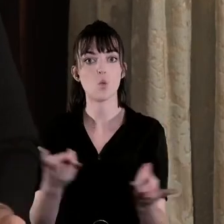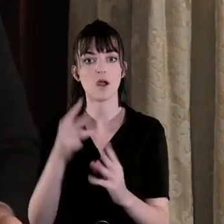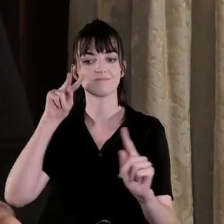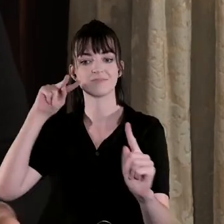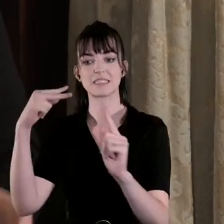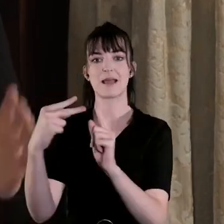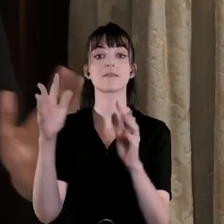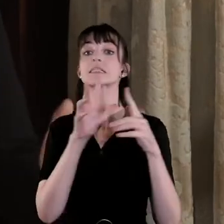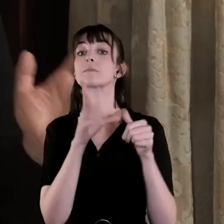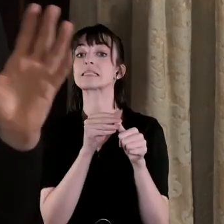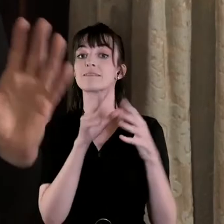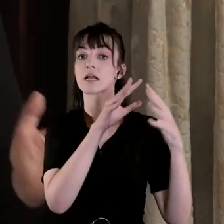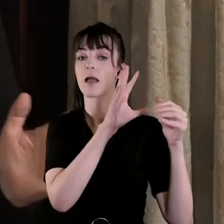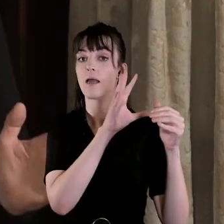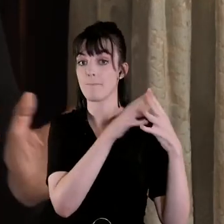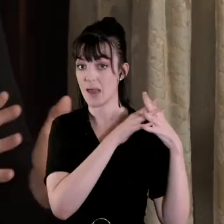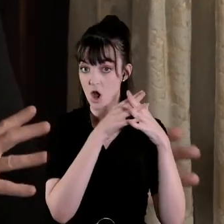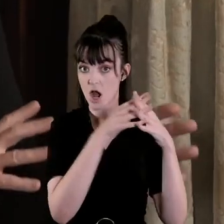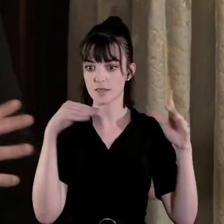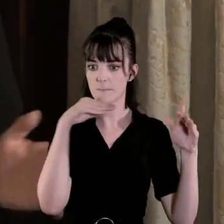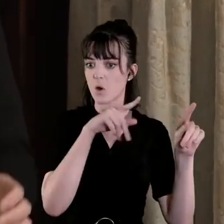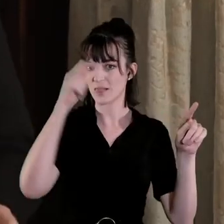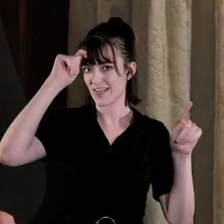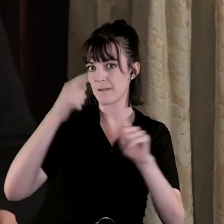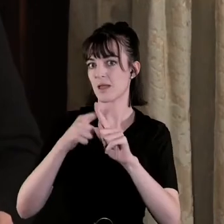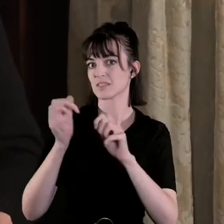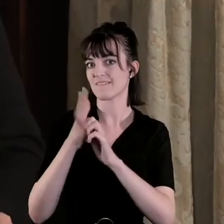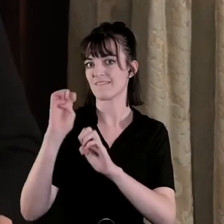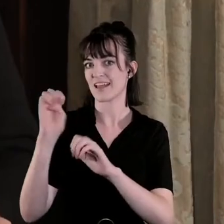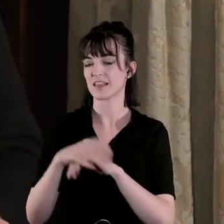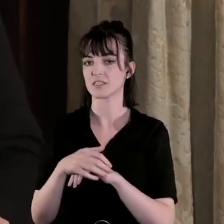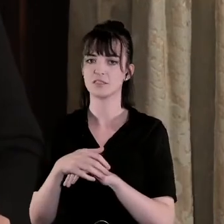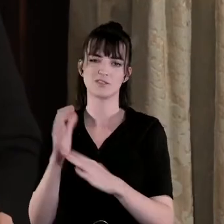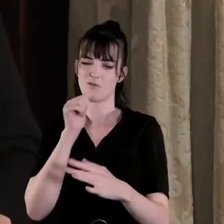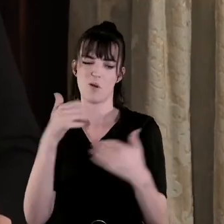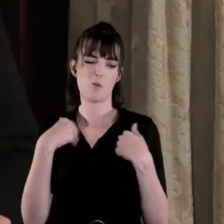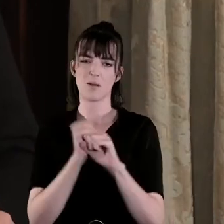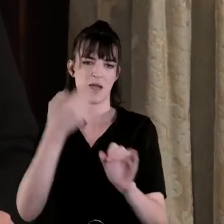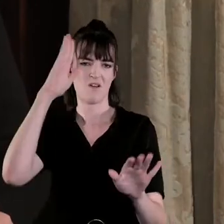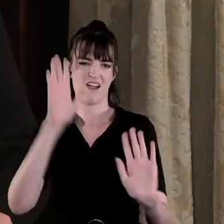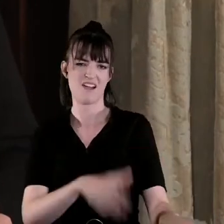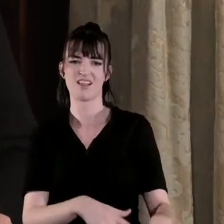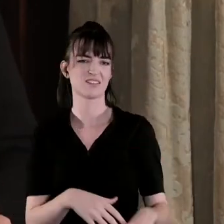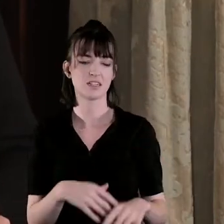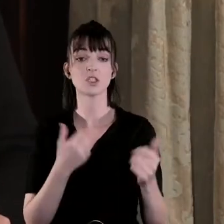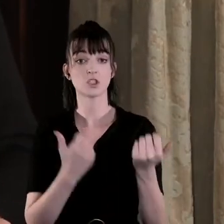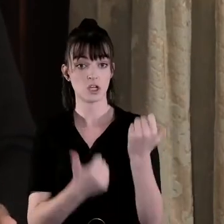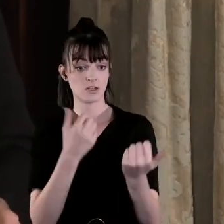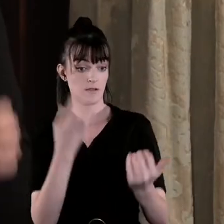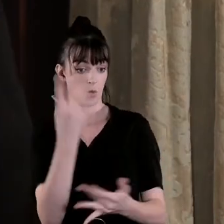US in particular he's really not referring that much to Irish sentiment in justifying the settlement